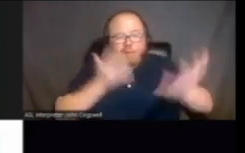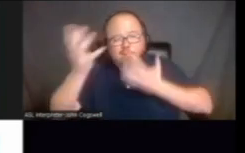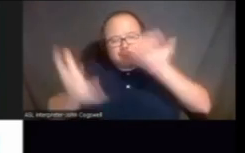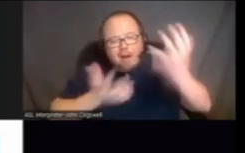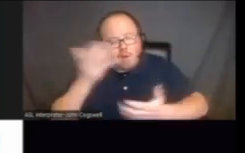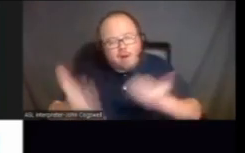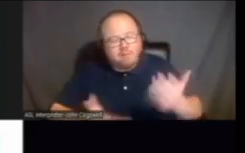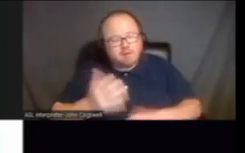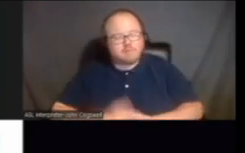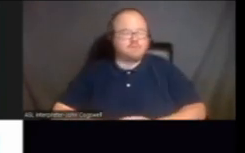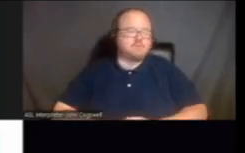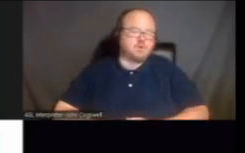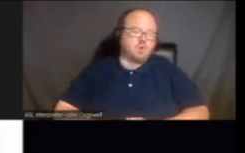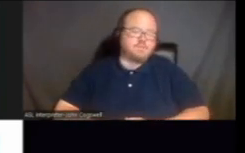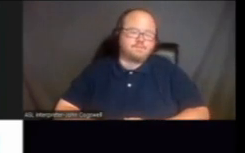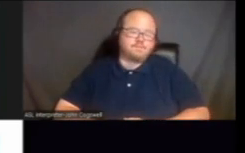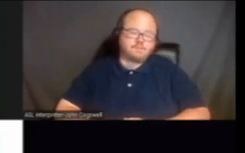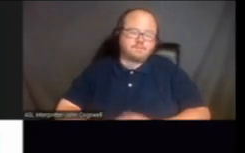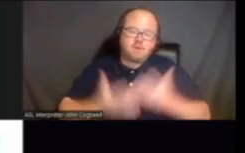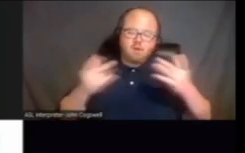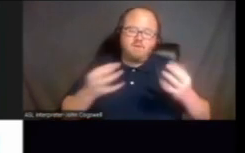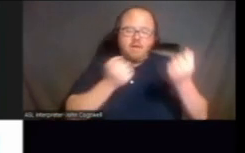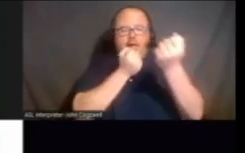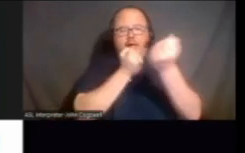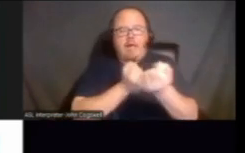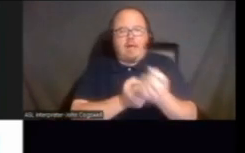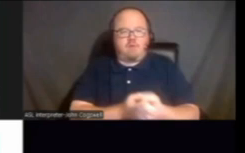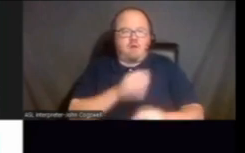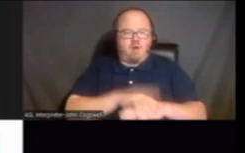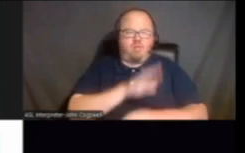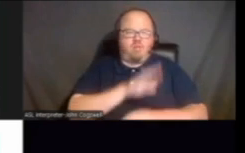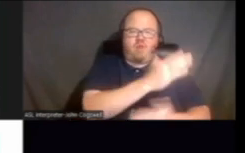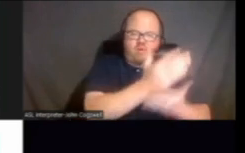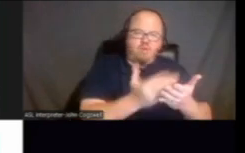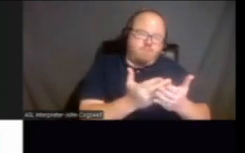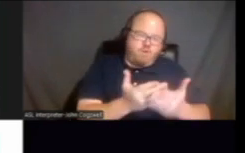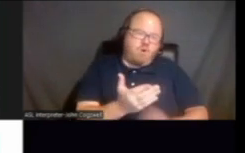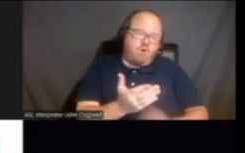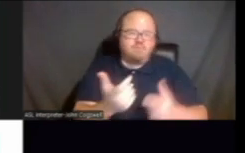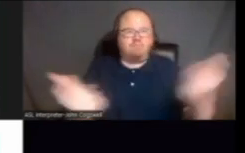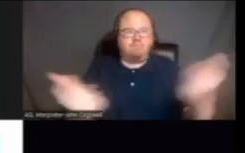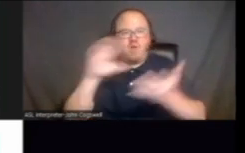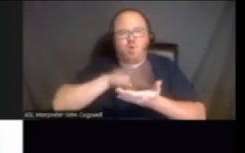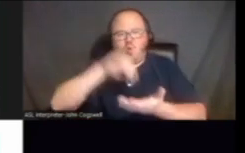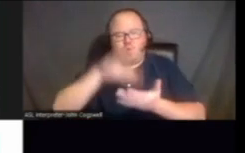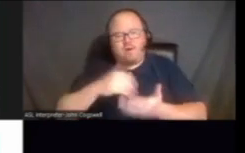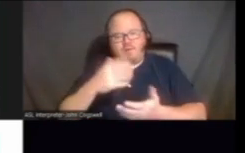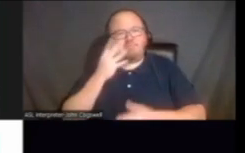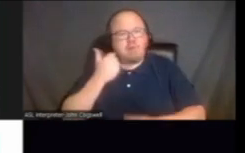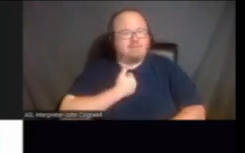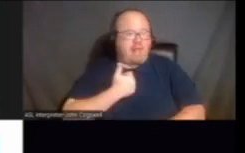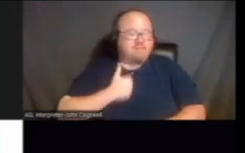think there's a lot of, um, advocacy on, on, on their parts that have been a big learning experience for myself.